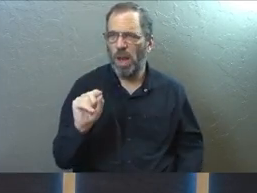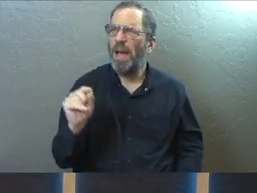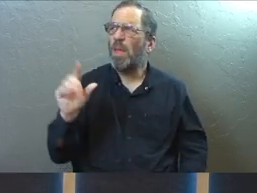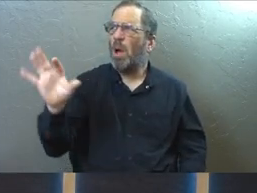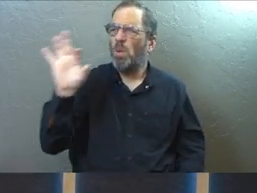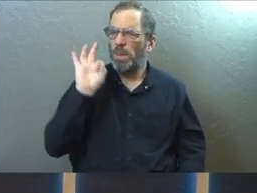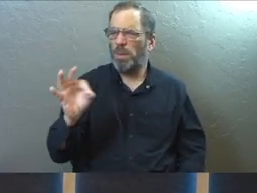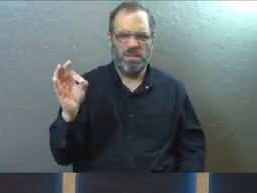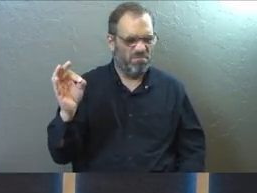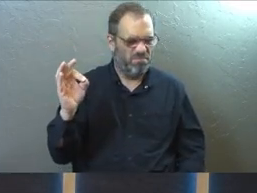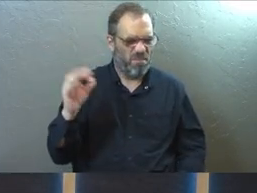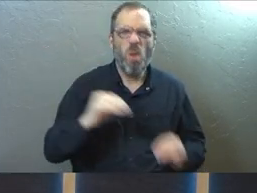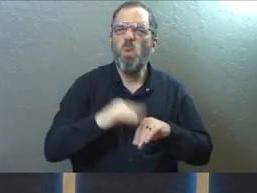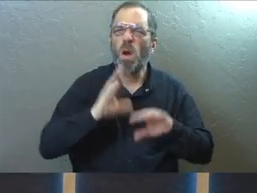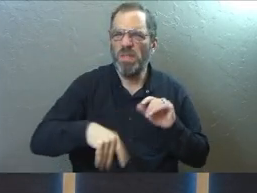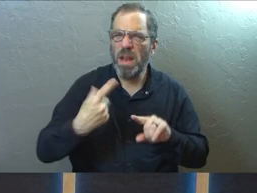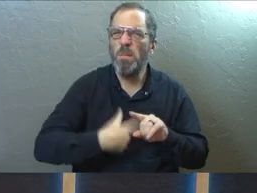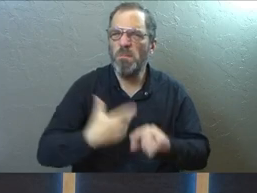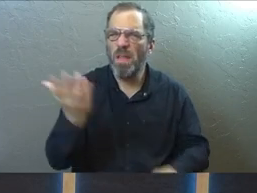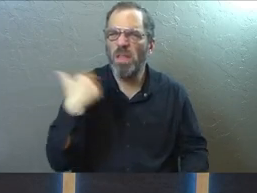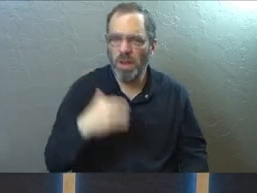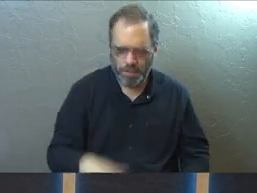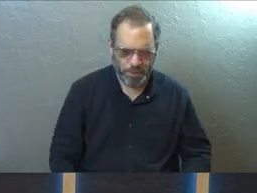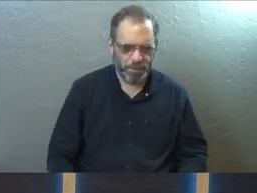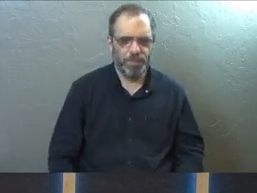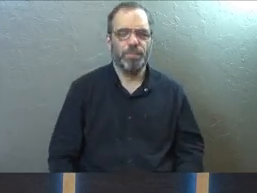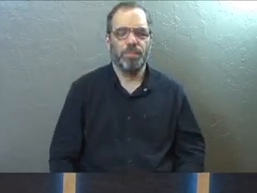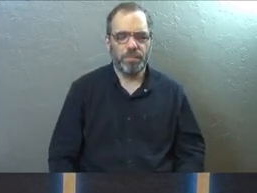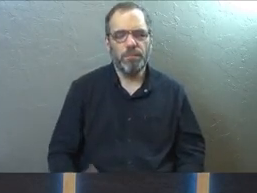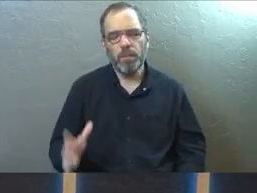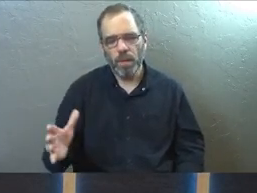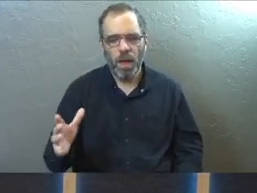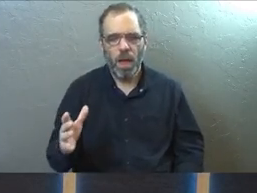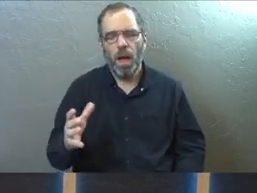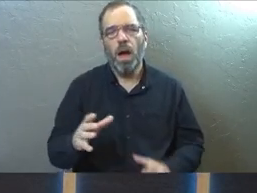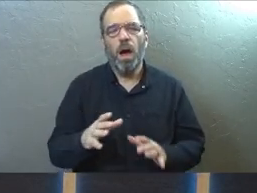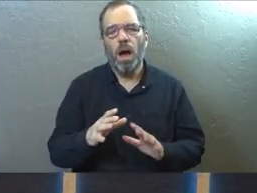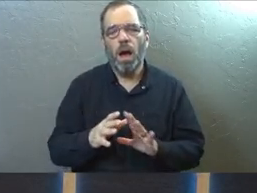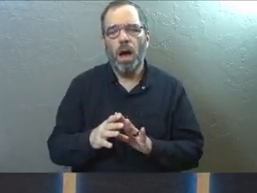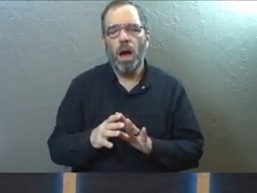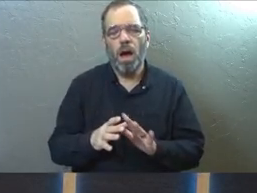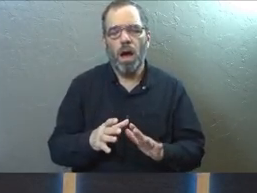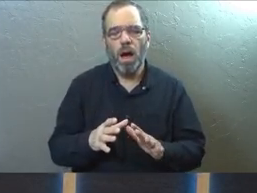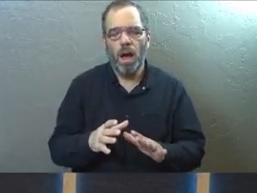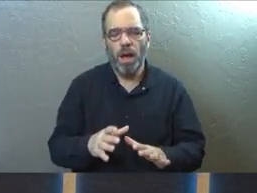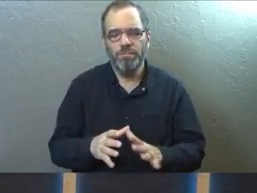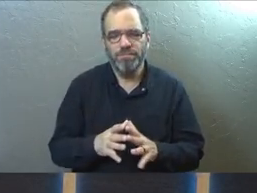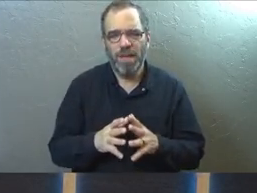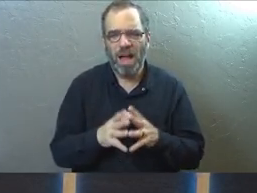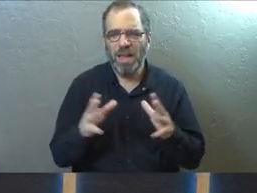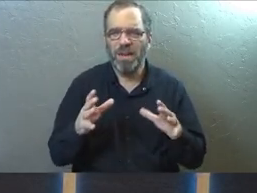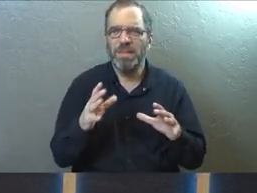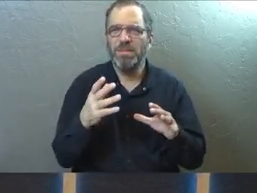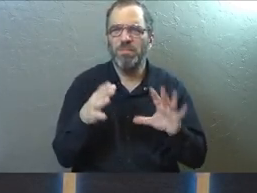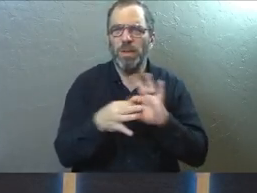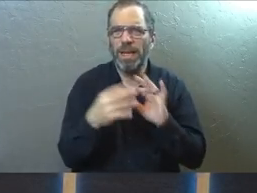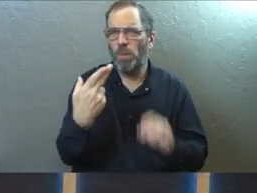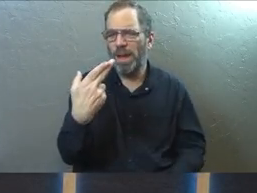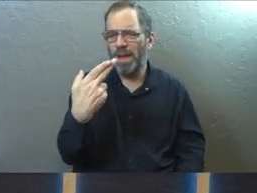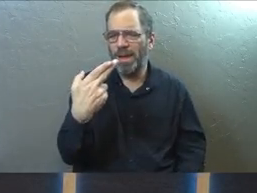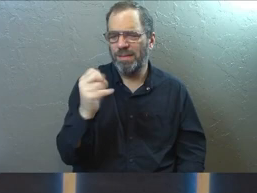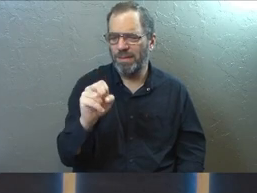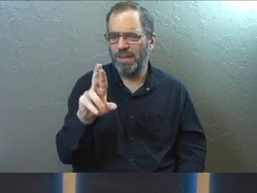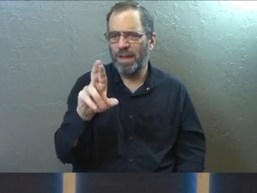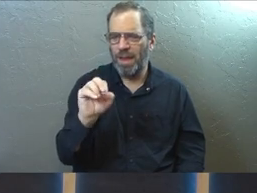and in this particular book, or in this particular chapter, I should say, a lot of it is about Herod. It is about